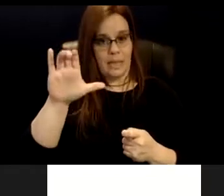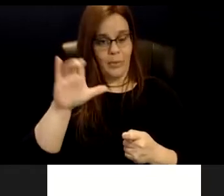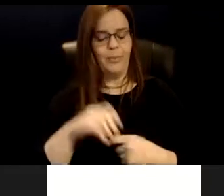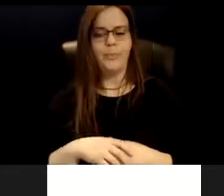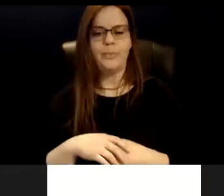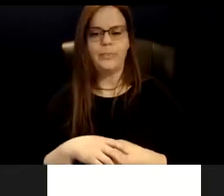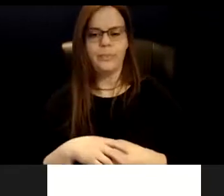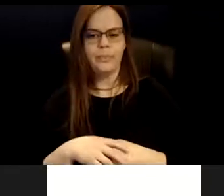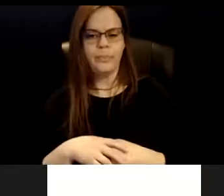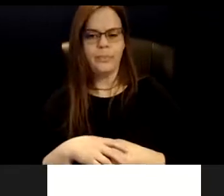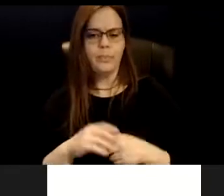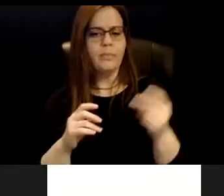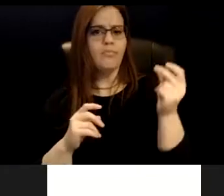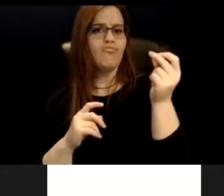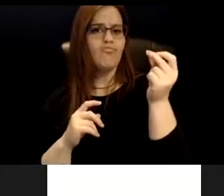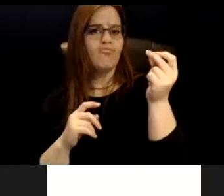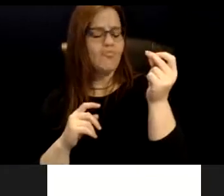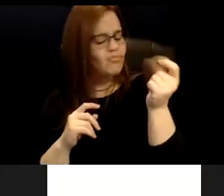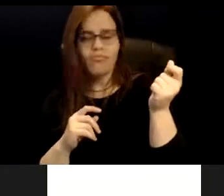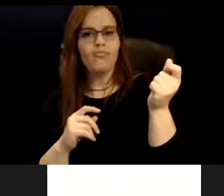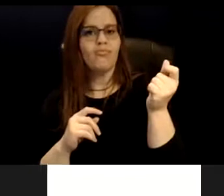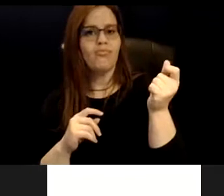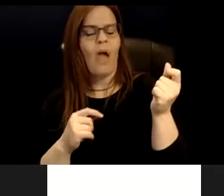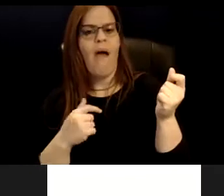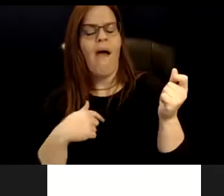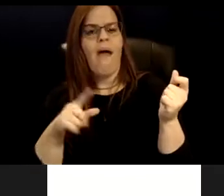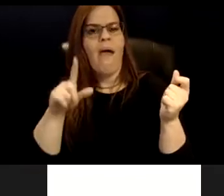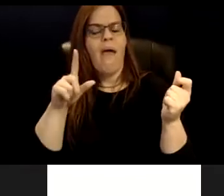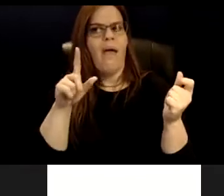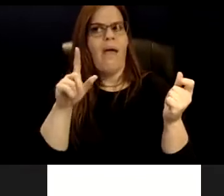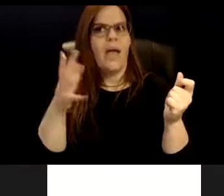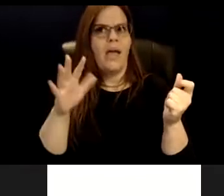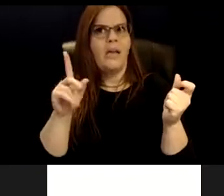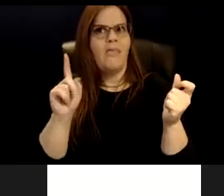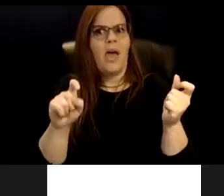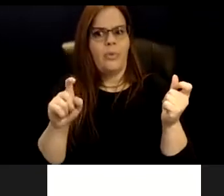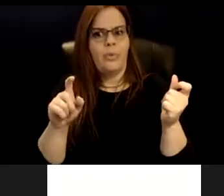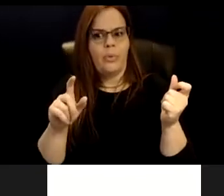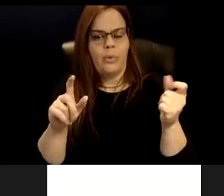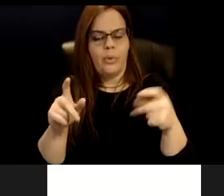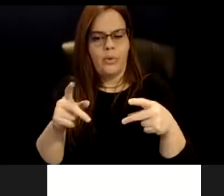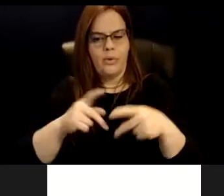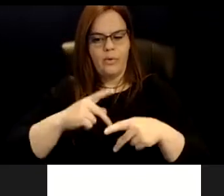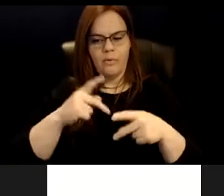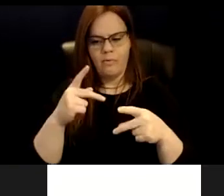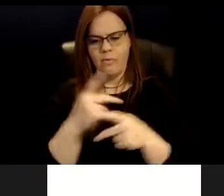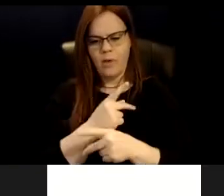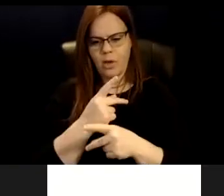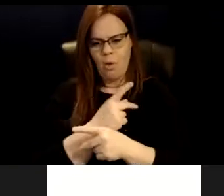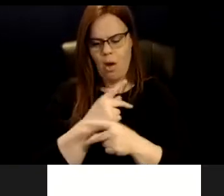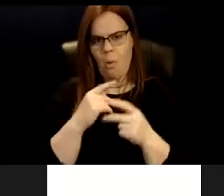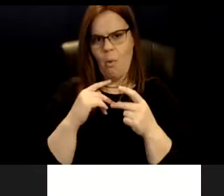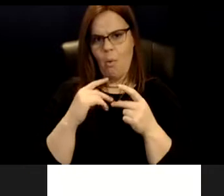pretty immediately, I had to sort of figure out why I was being treated certain ways,